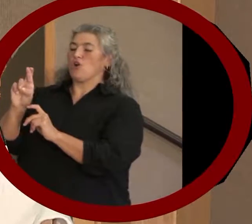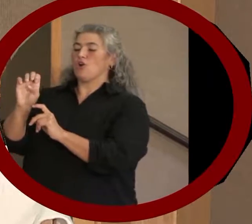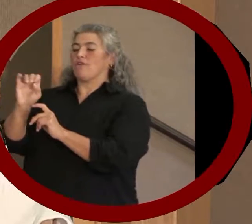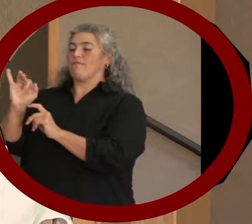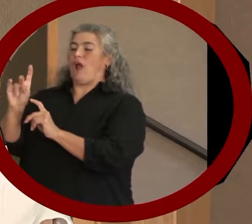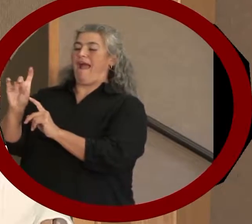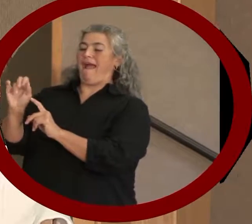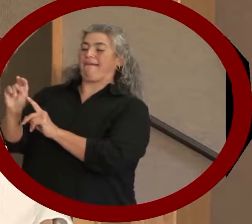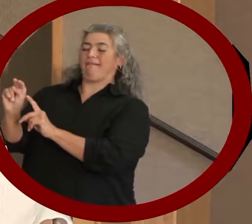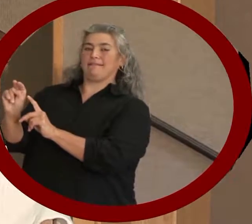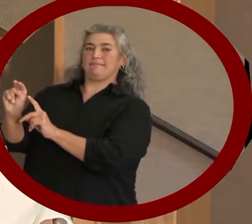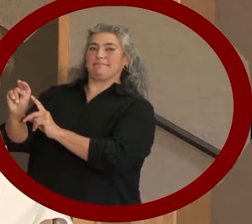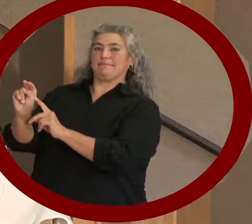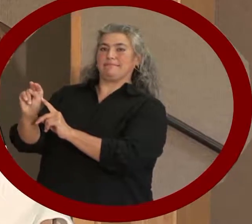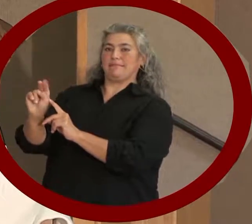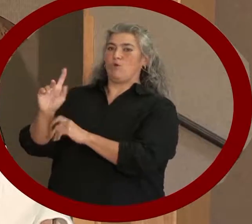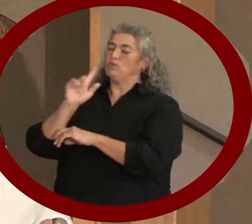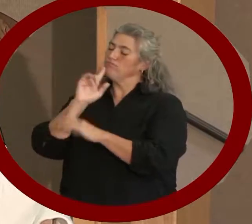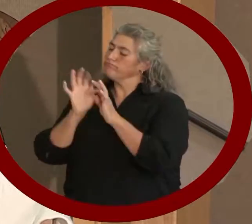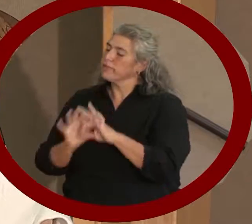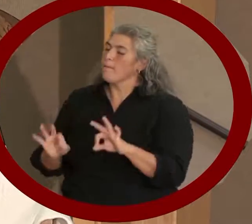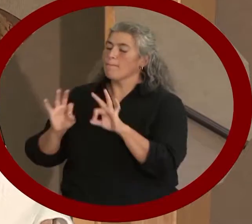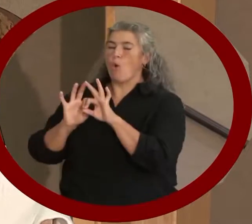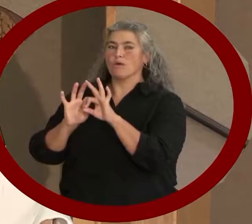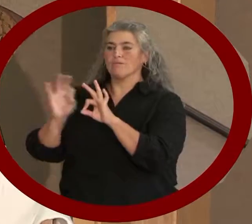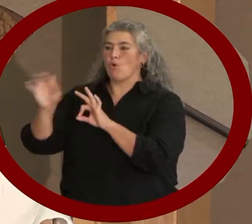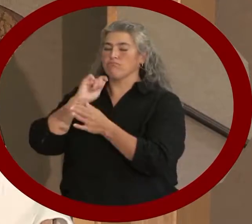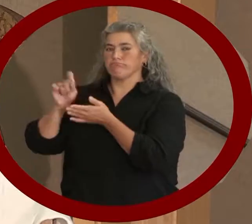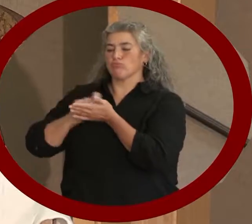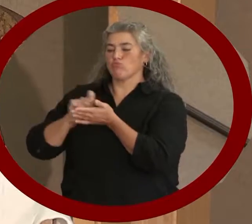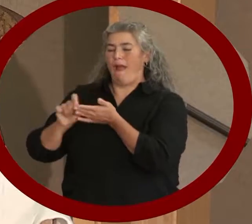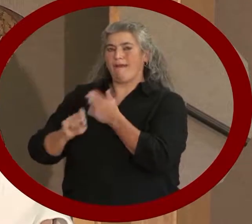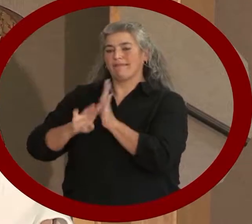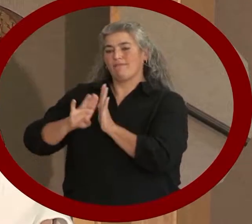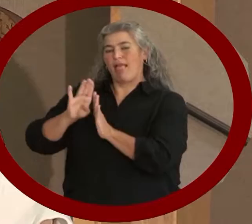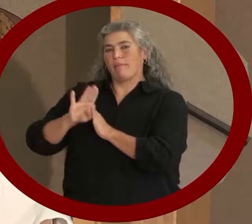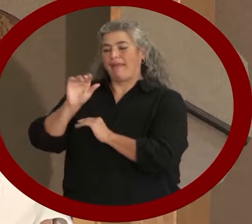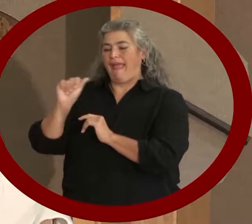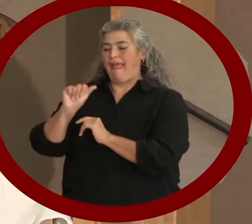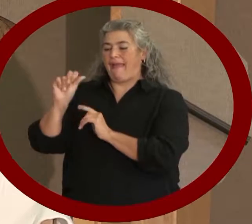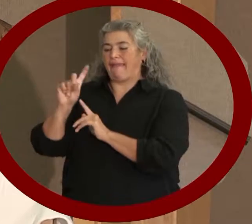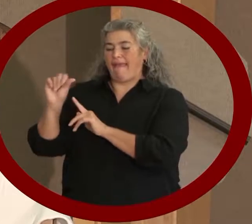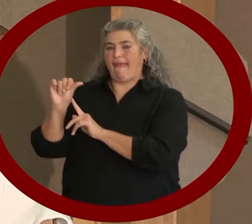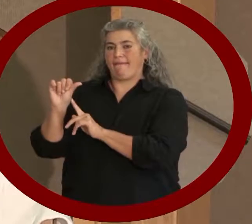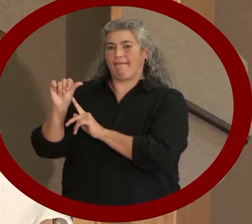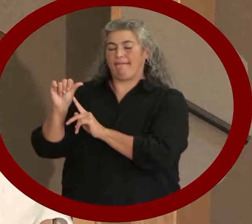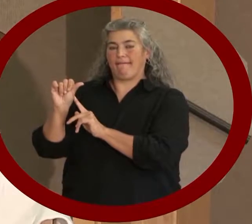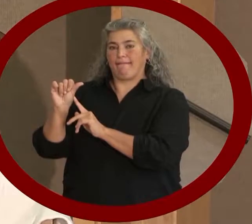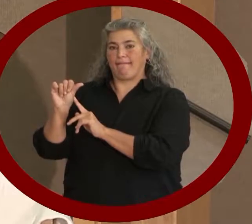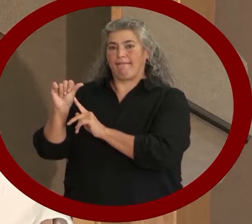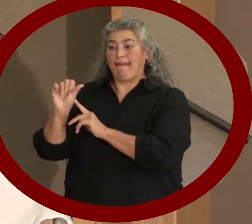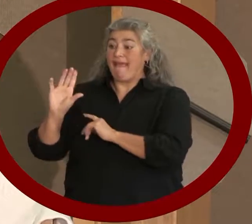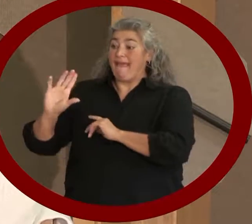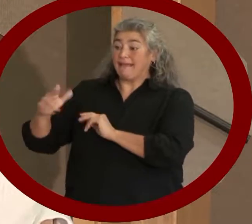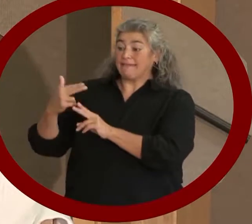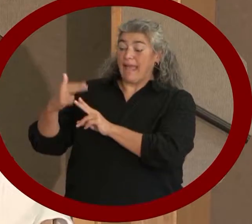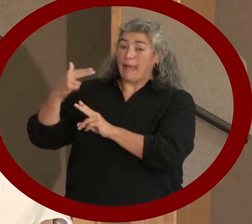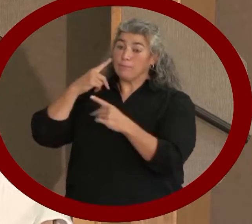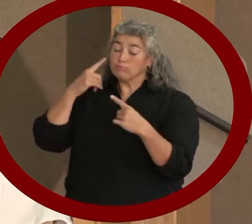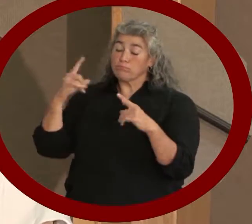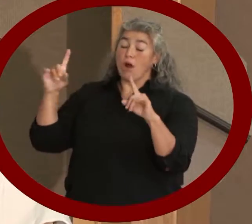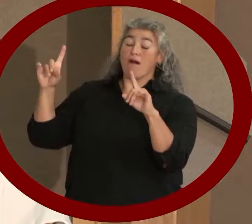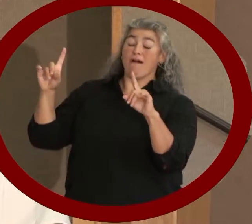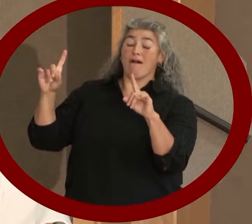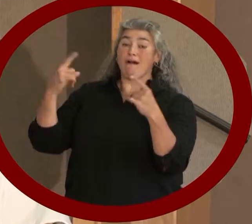developing the Americans with Disabilities Act. He's highly acclaimed and is